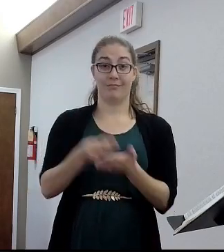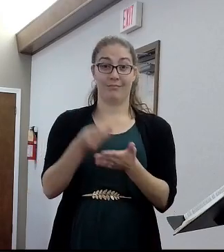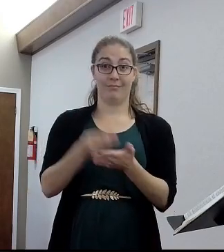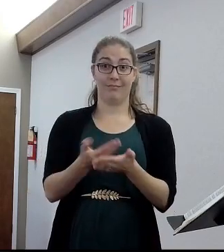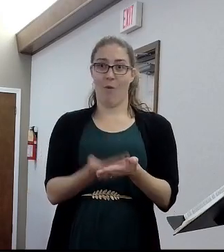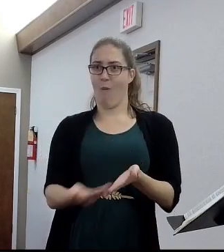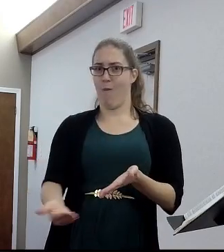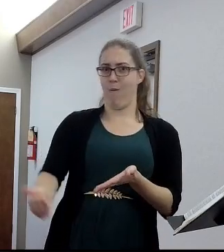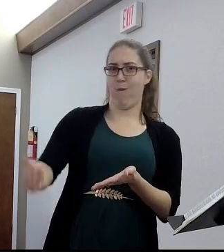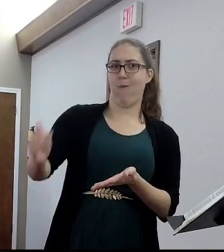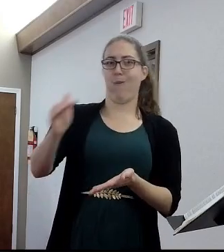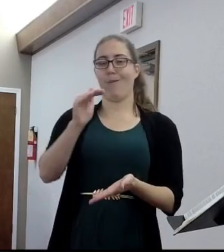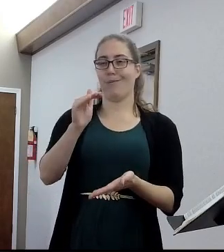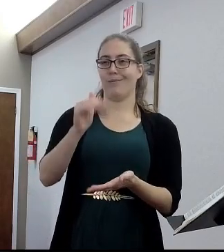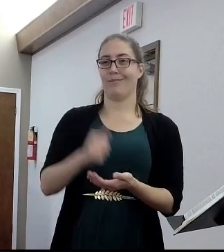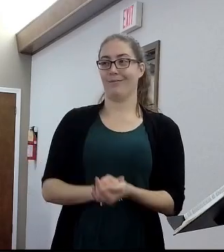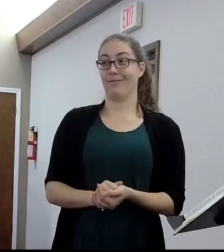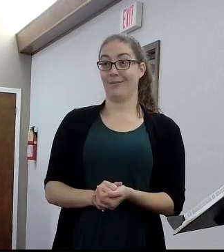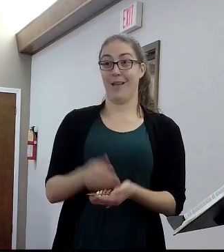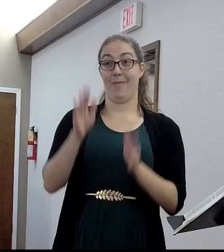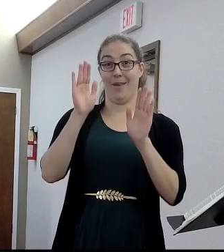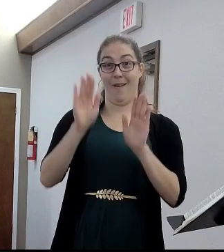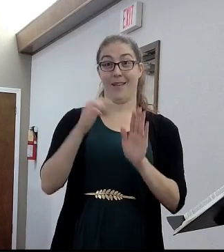That'd be great. I need to build a building soon.